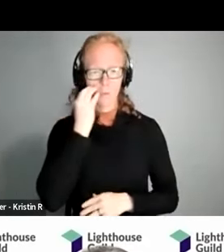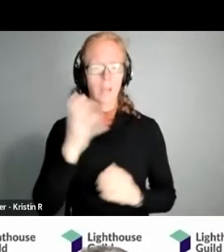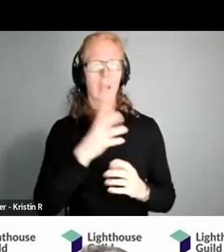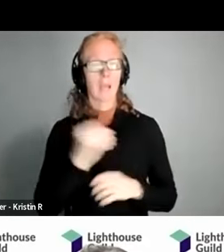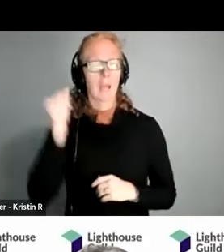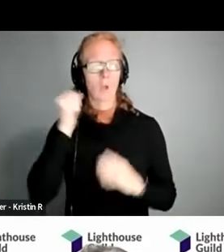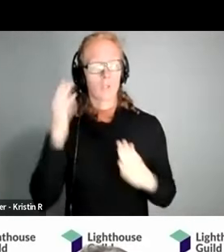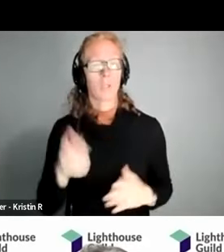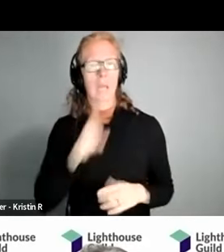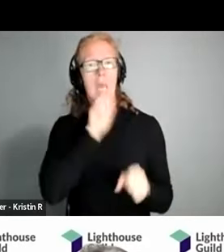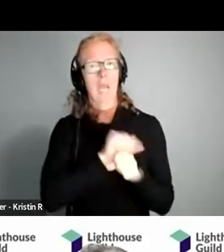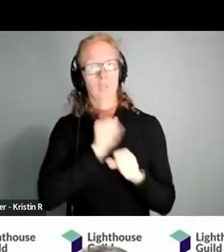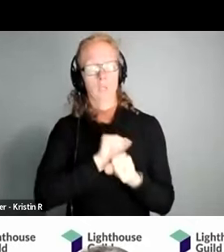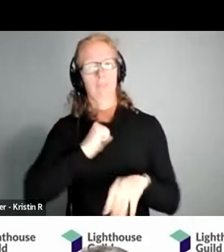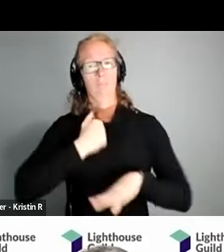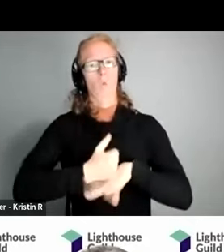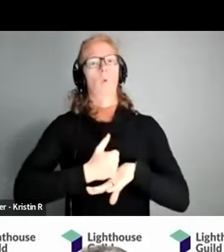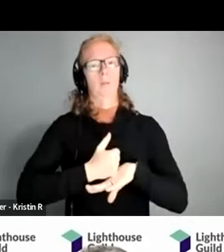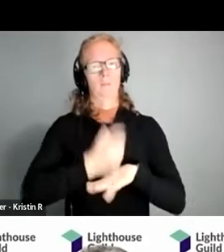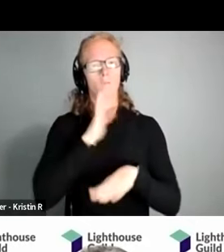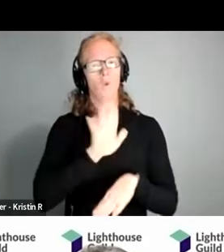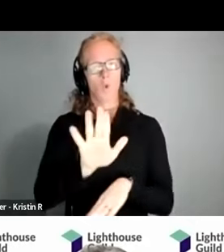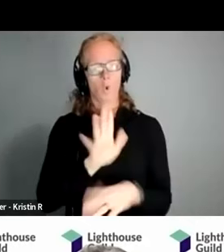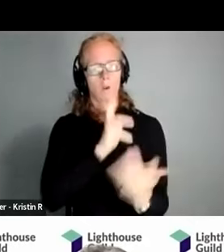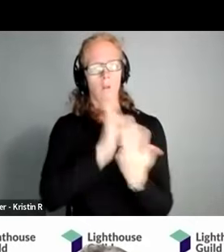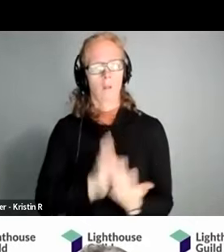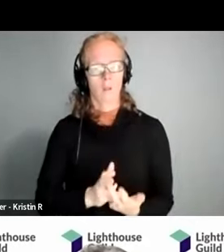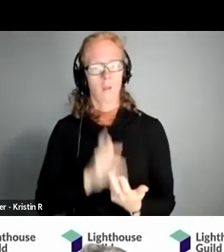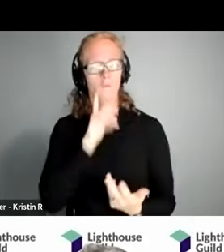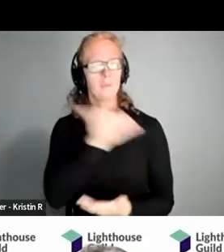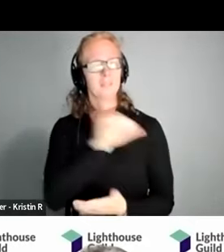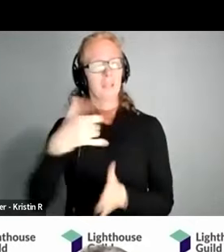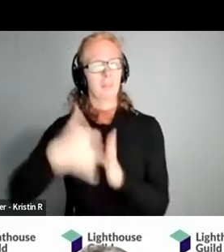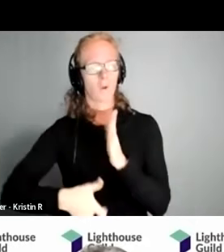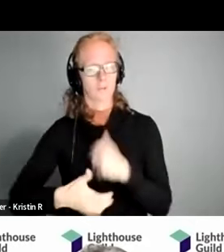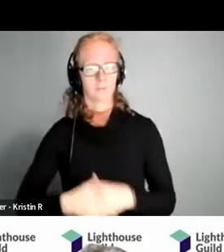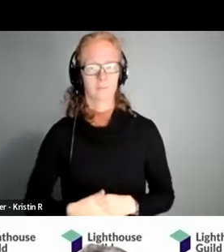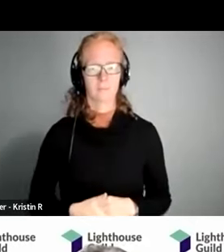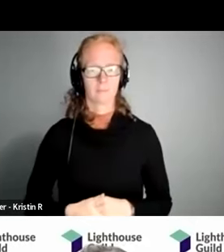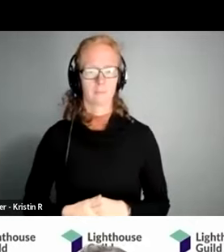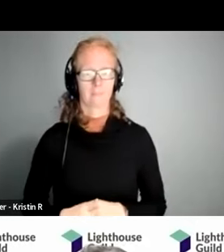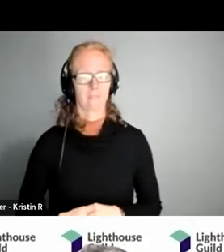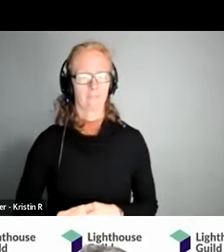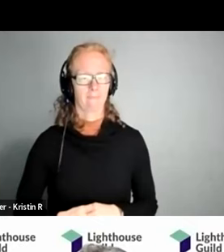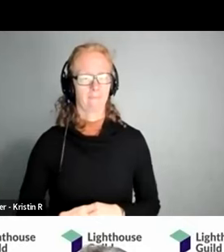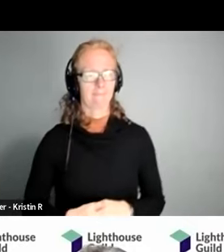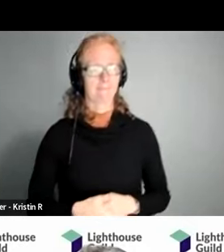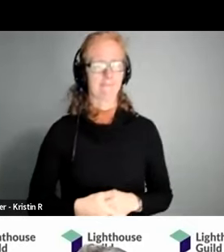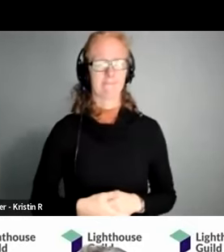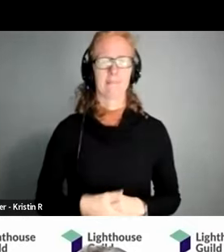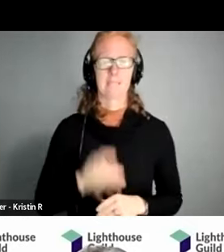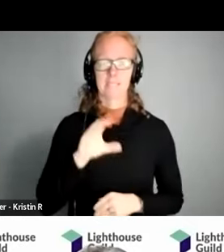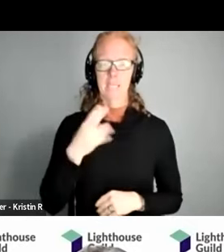audiologist actually program them specifically for your hearing loss for that cost um especially at a center like ours like